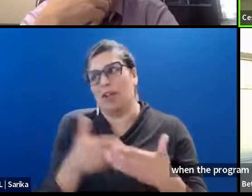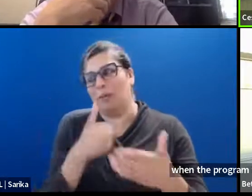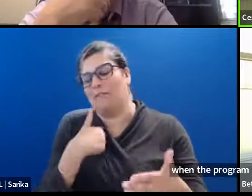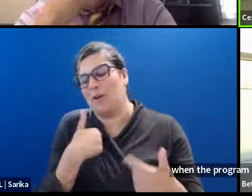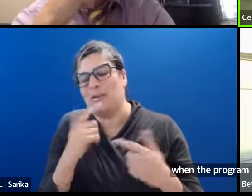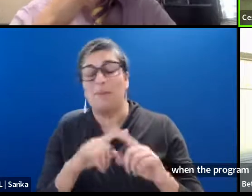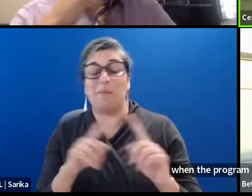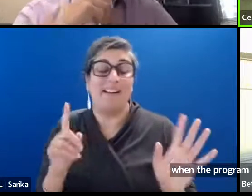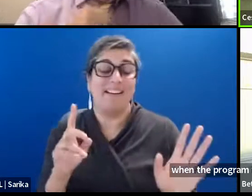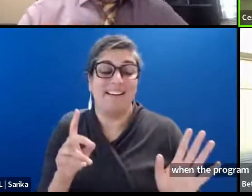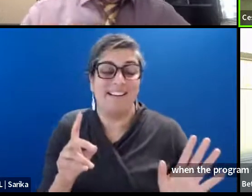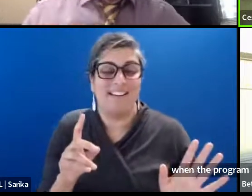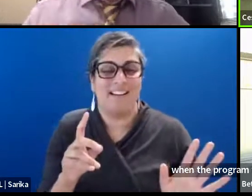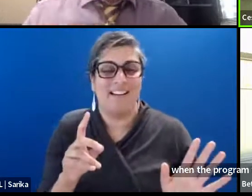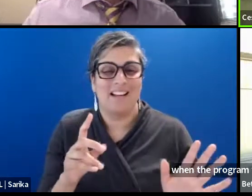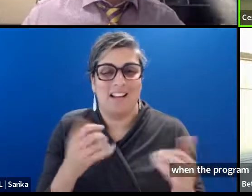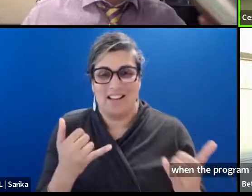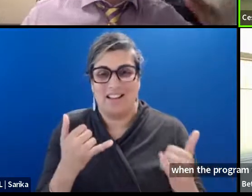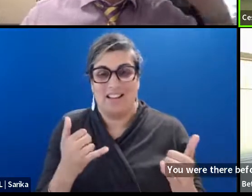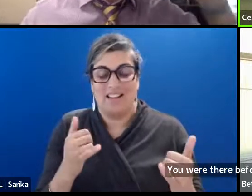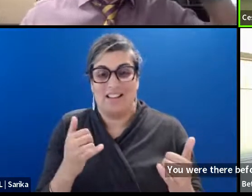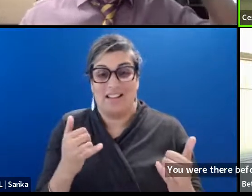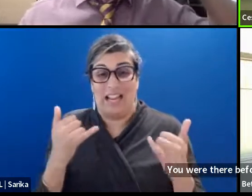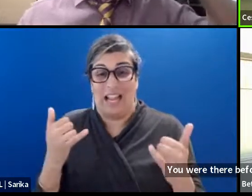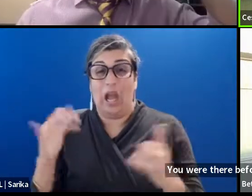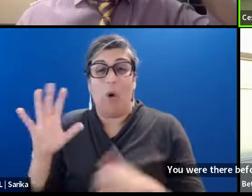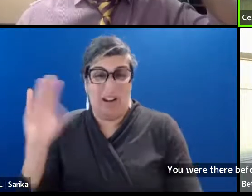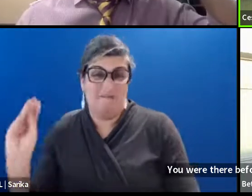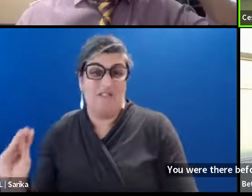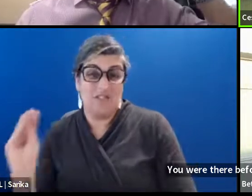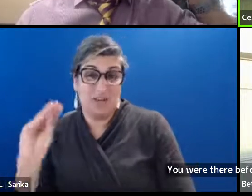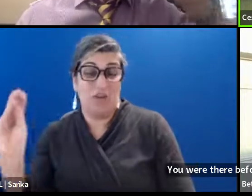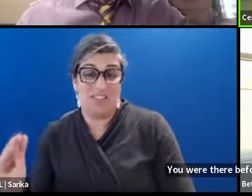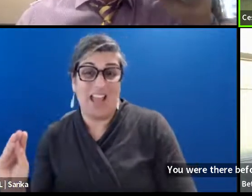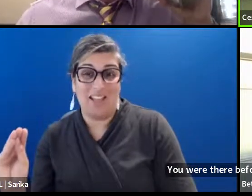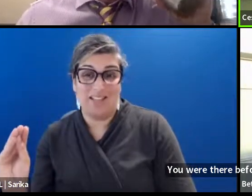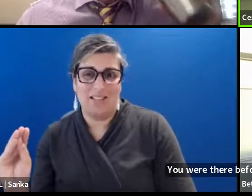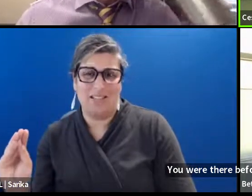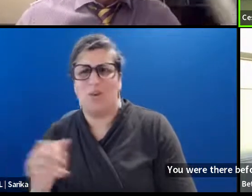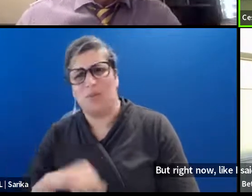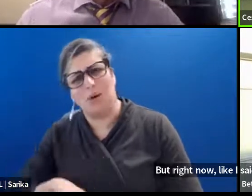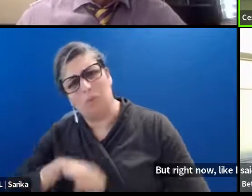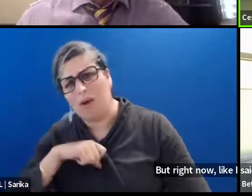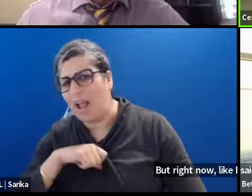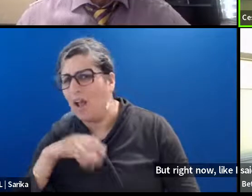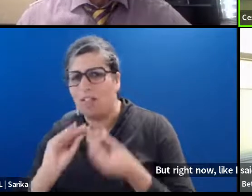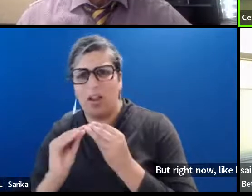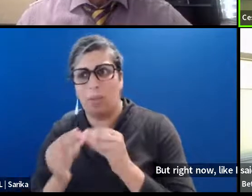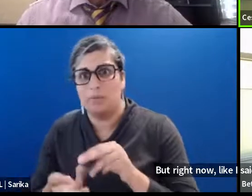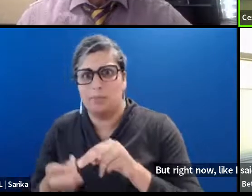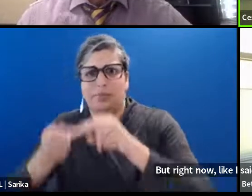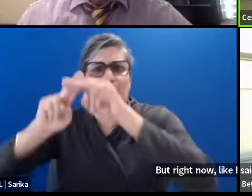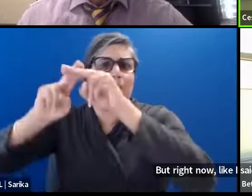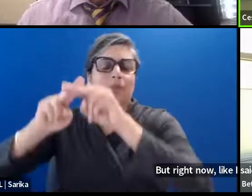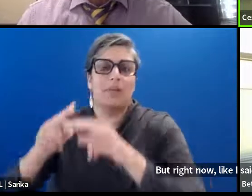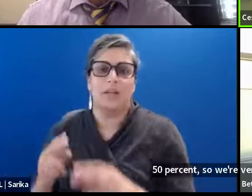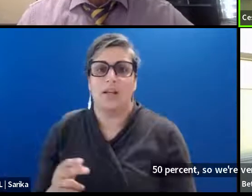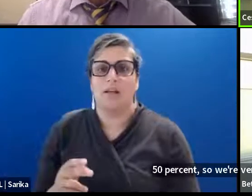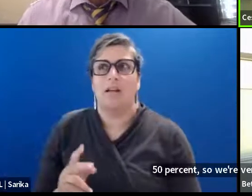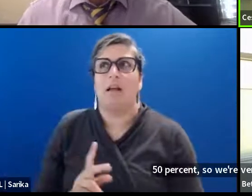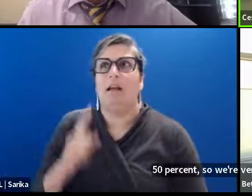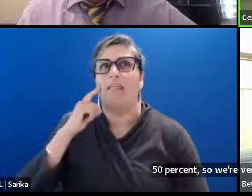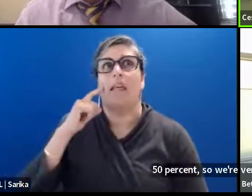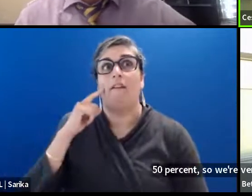Betsy, but, uh, right now, like I said, we're at about 50%. So we're very proud of those numbers. I think we were the only state at the, for